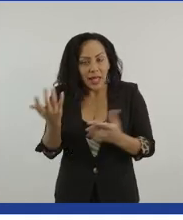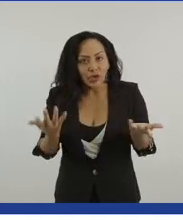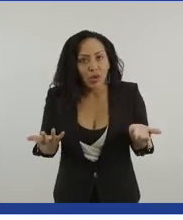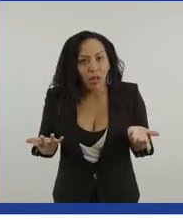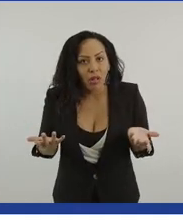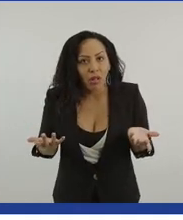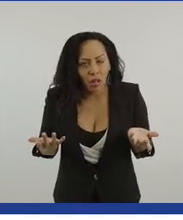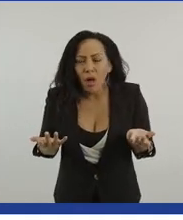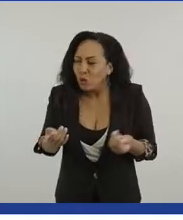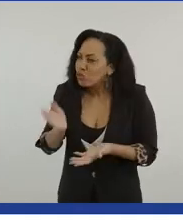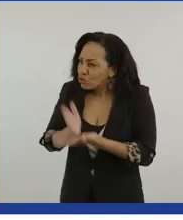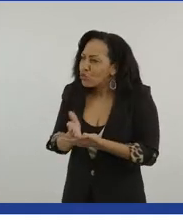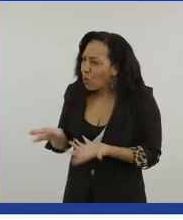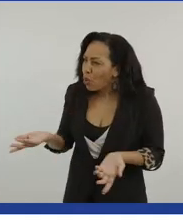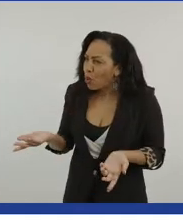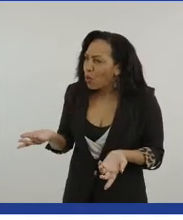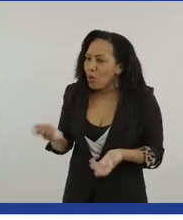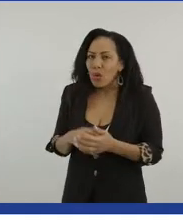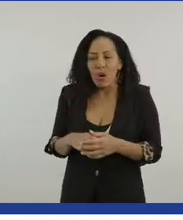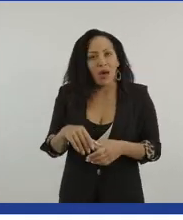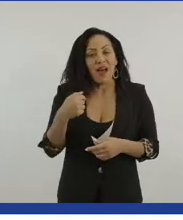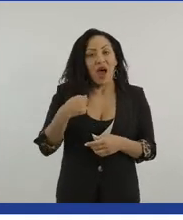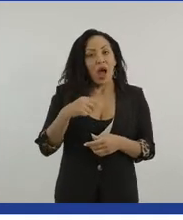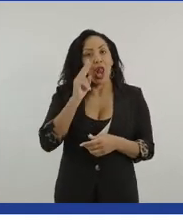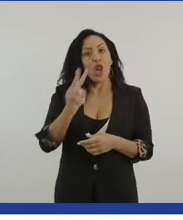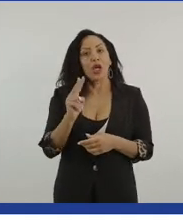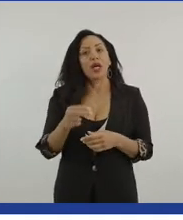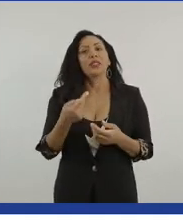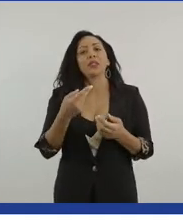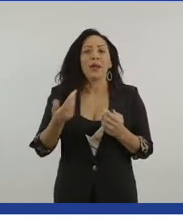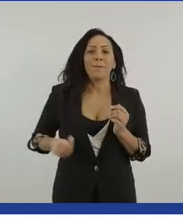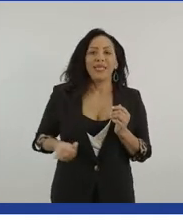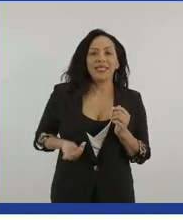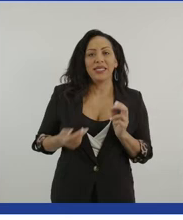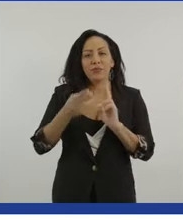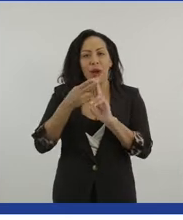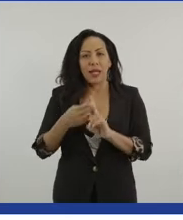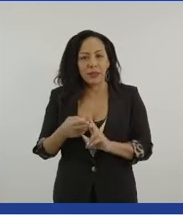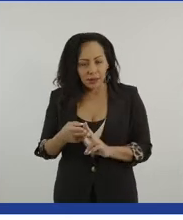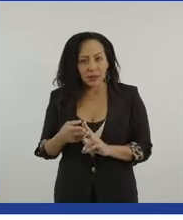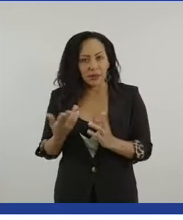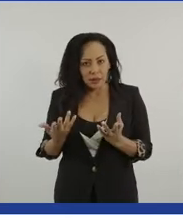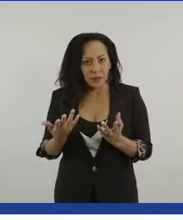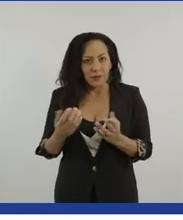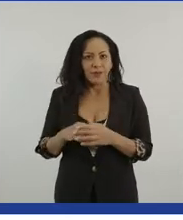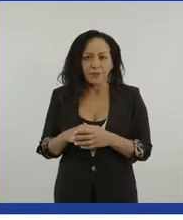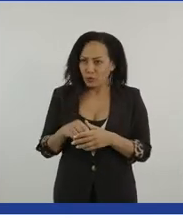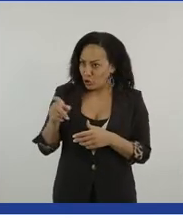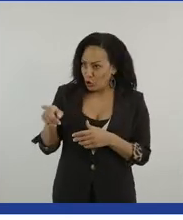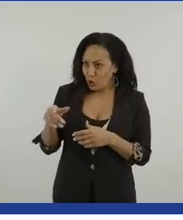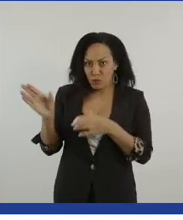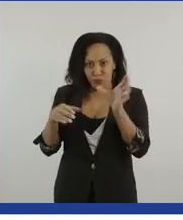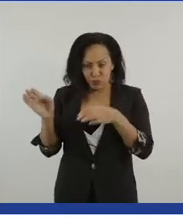I think when I, when I look at, uh, brands and businesses that have employment and actually employed disabled